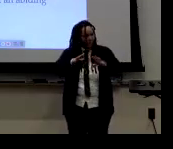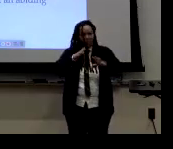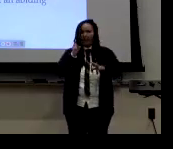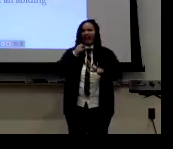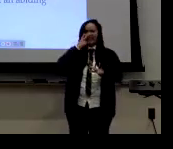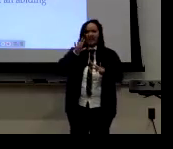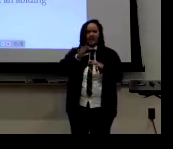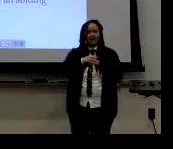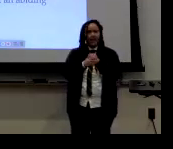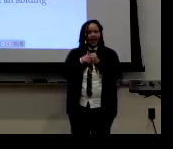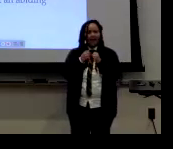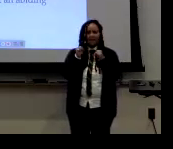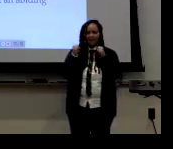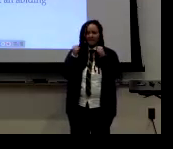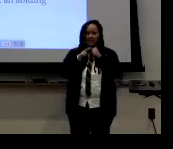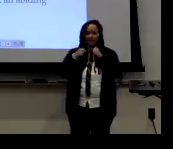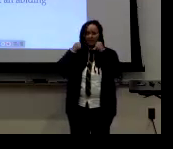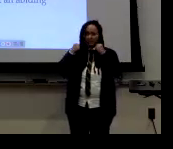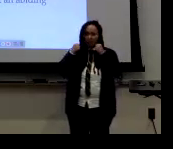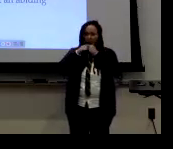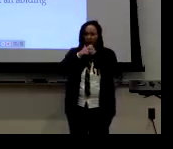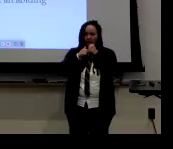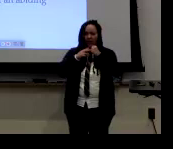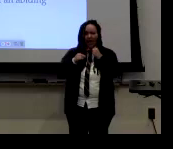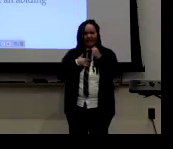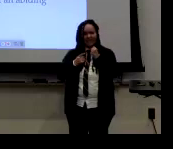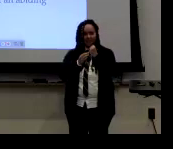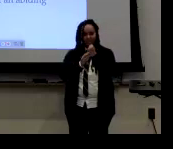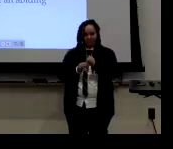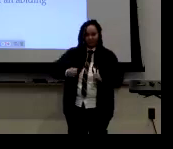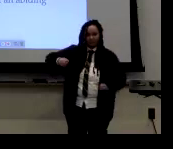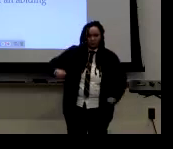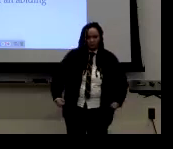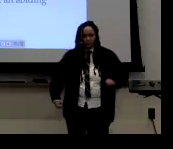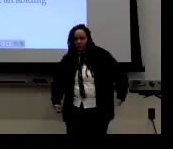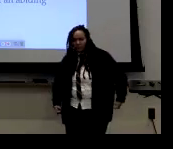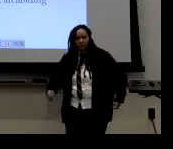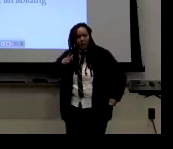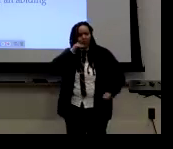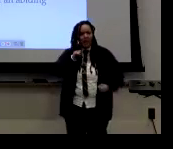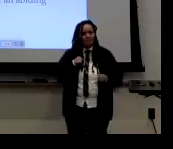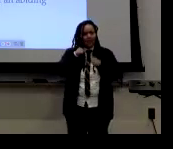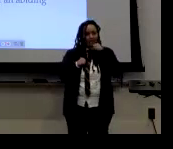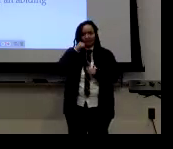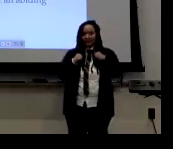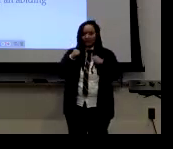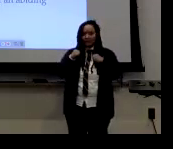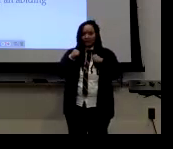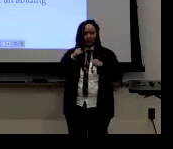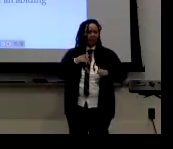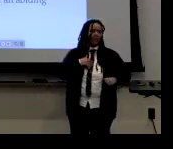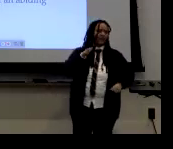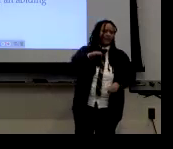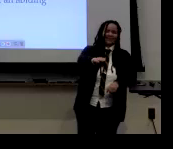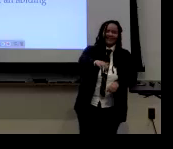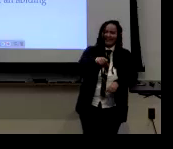eyes just immediately dropped and I was just watching their hands. were in this fist shape and the hands were down like this. It looked